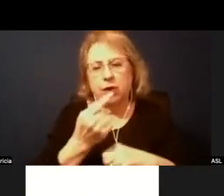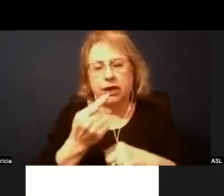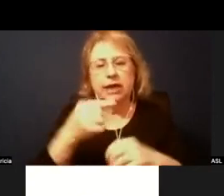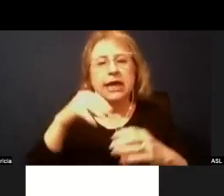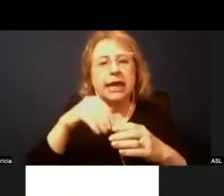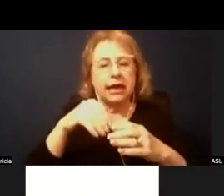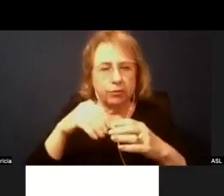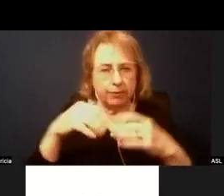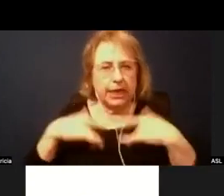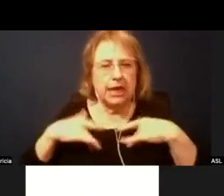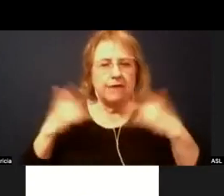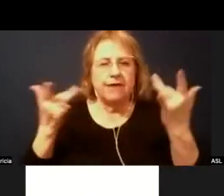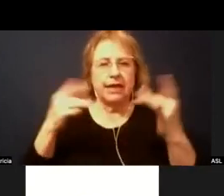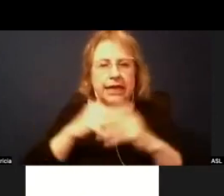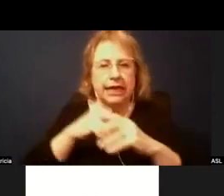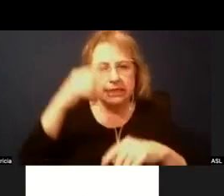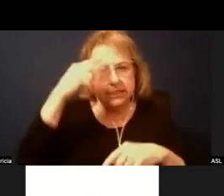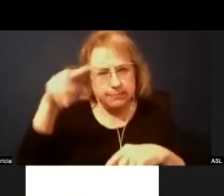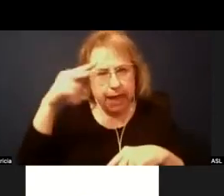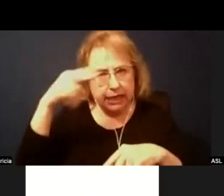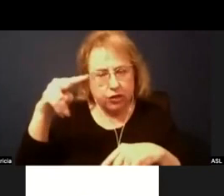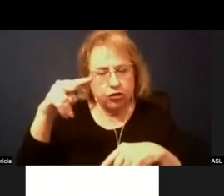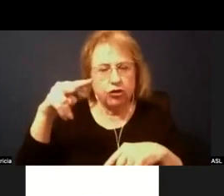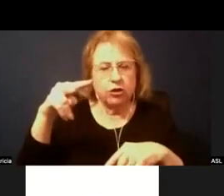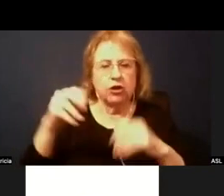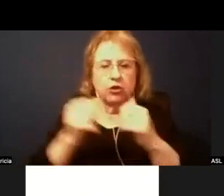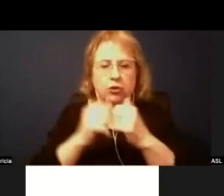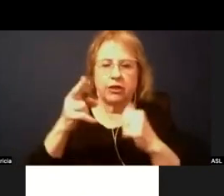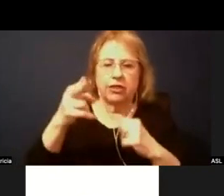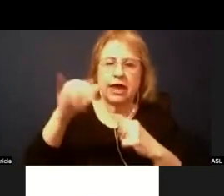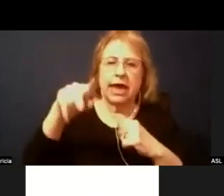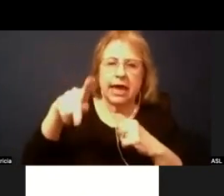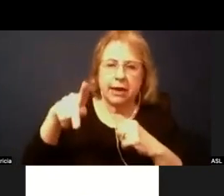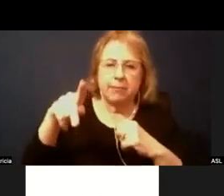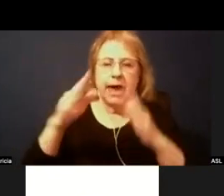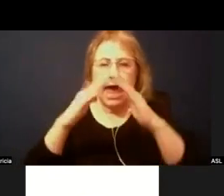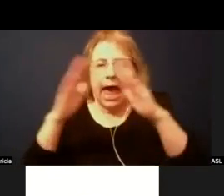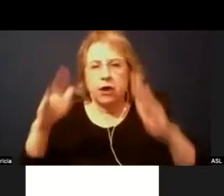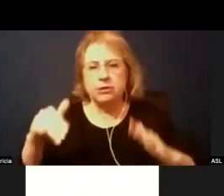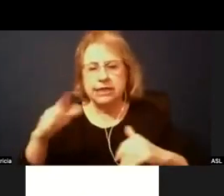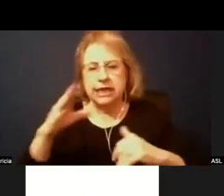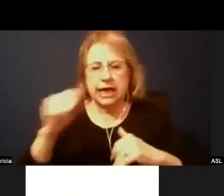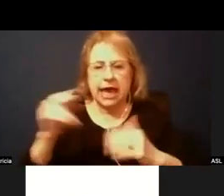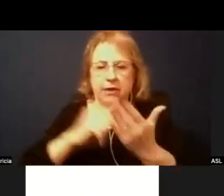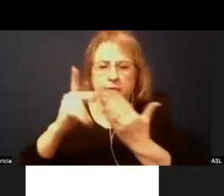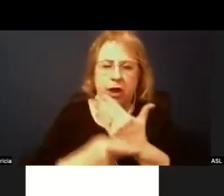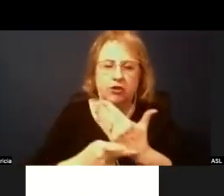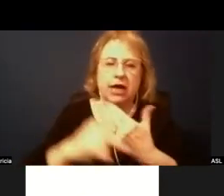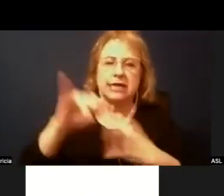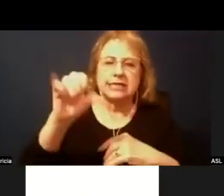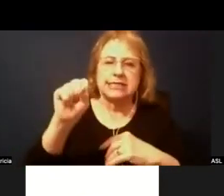in partnership with HIP Housing and Project Sentinel to discuss tenant